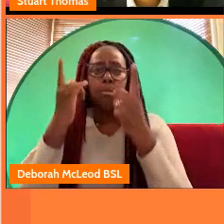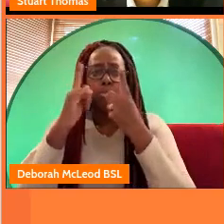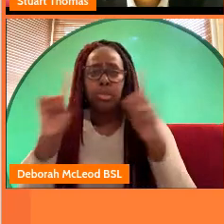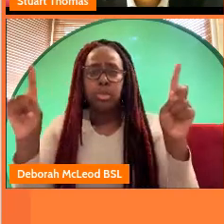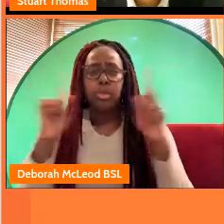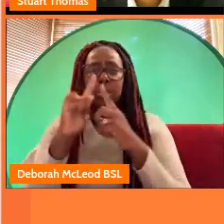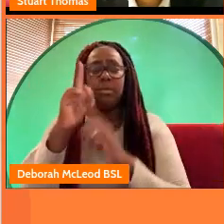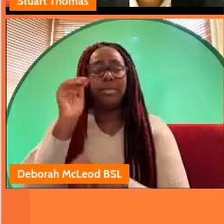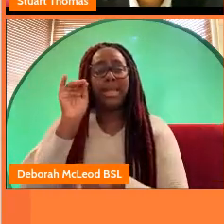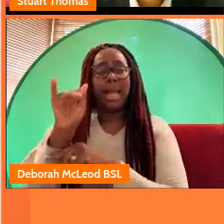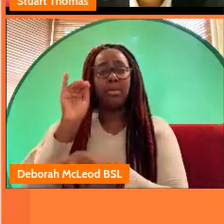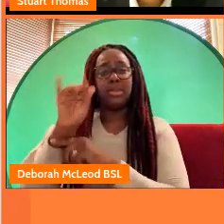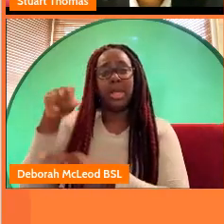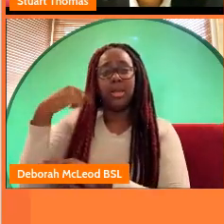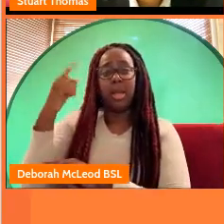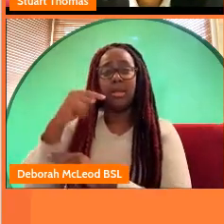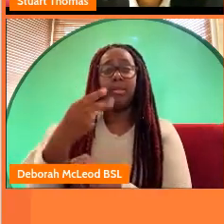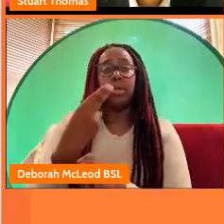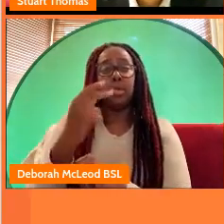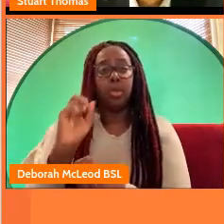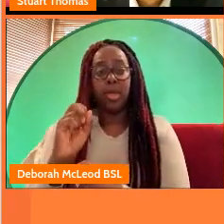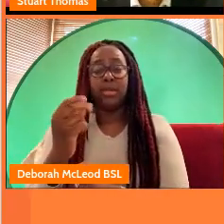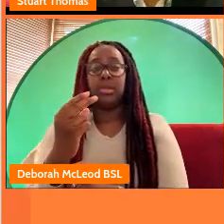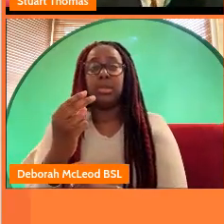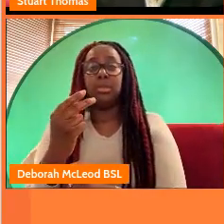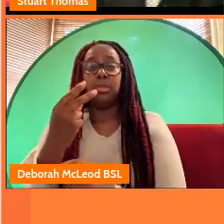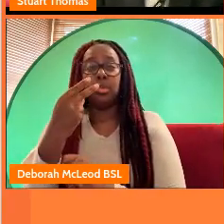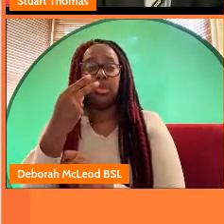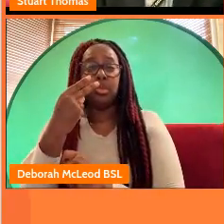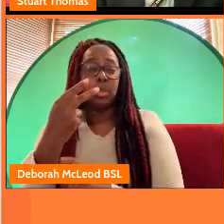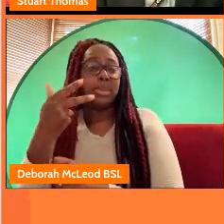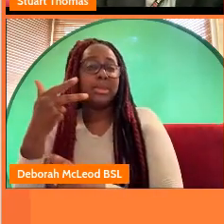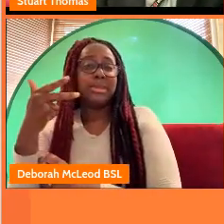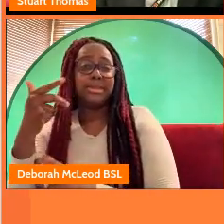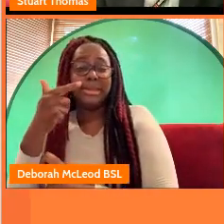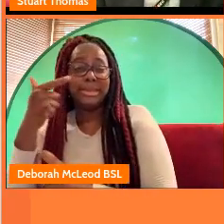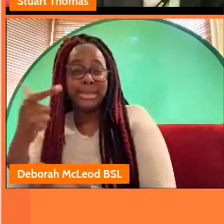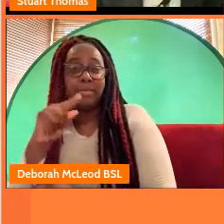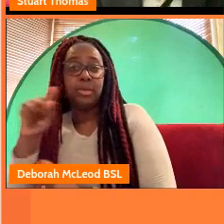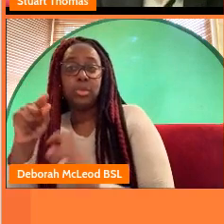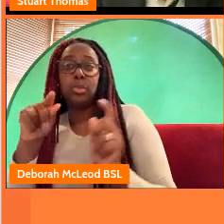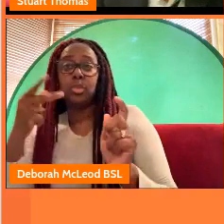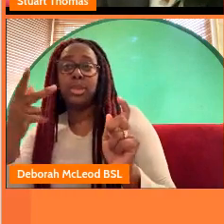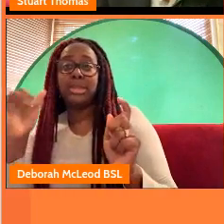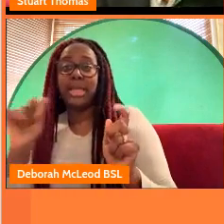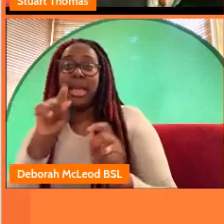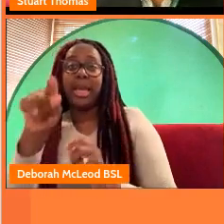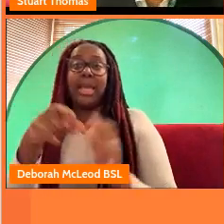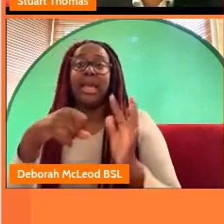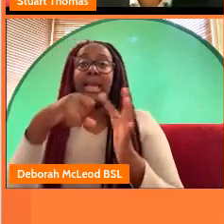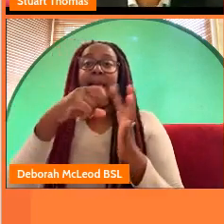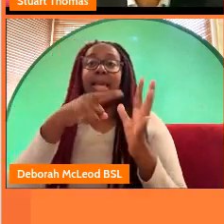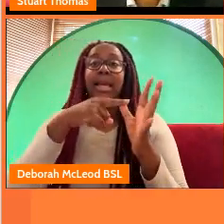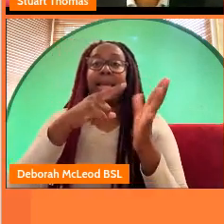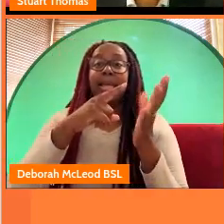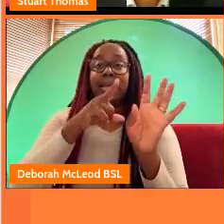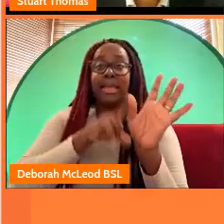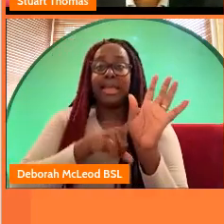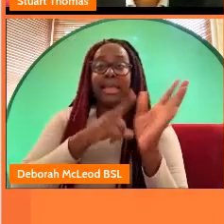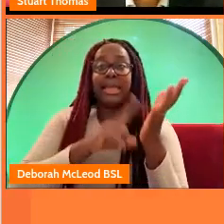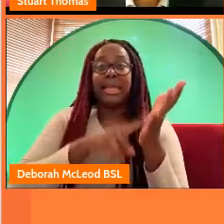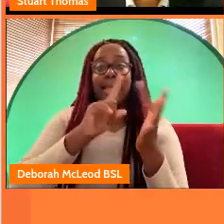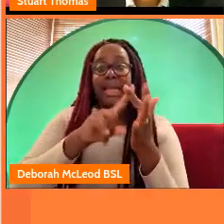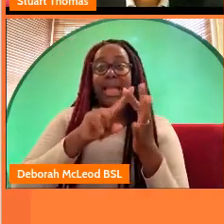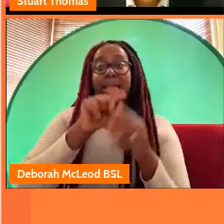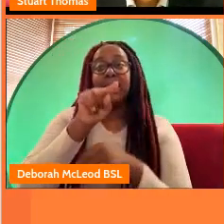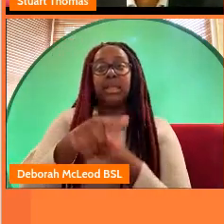be outside of london by 27 28 so radio one extra presenter kaylee golding is currently presenting the station's first ever weekday